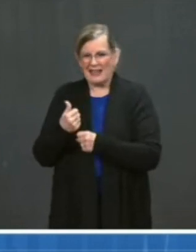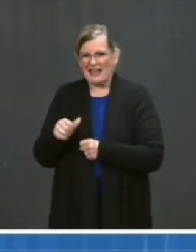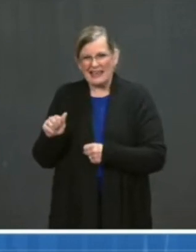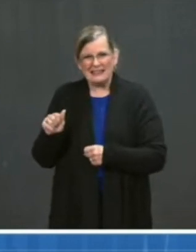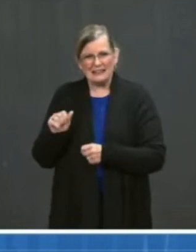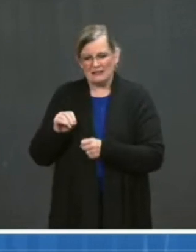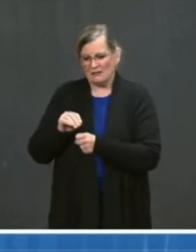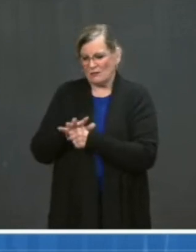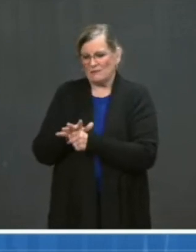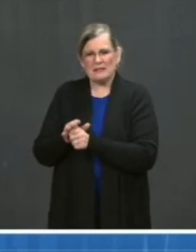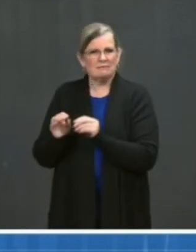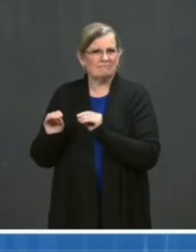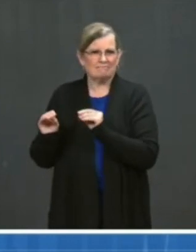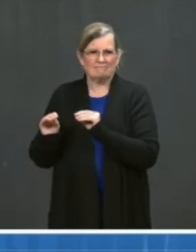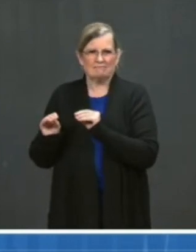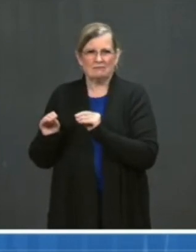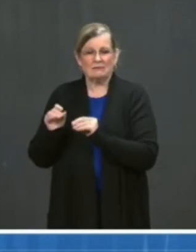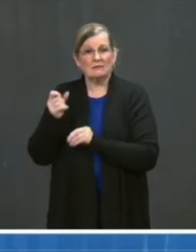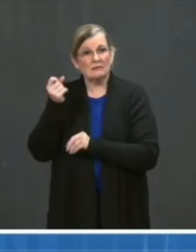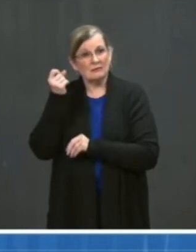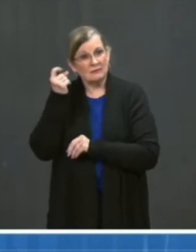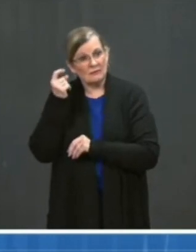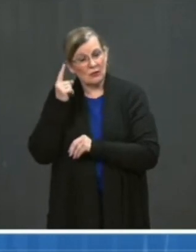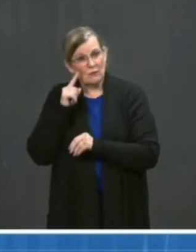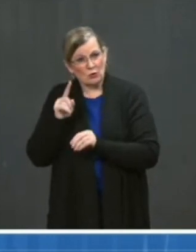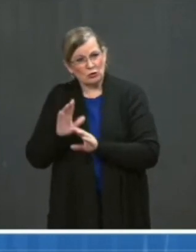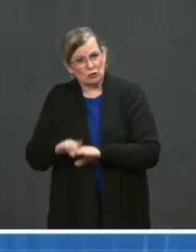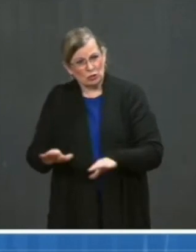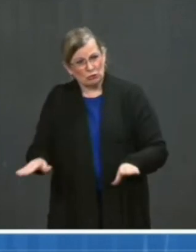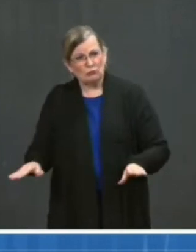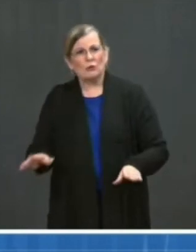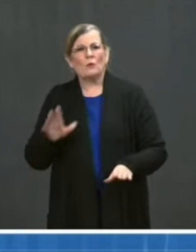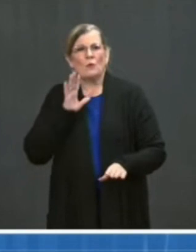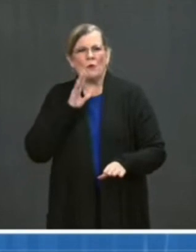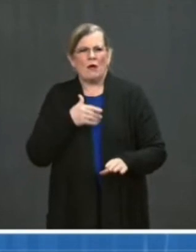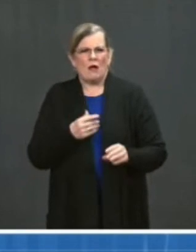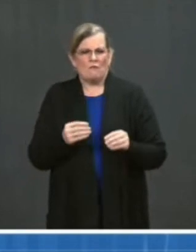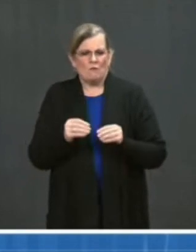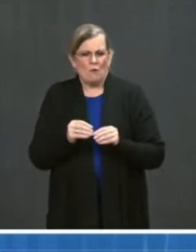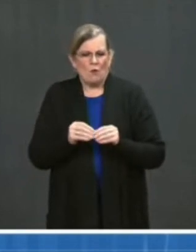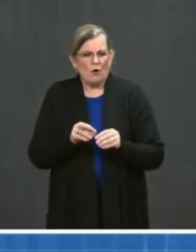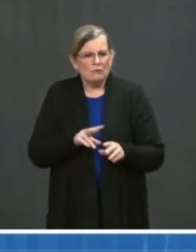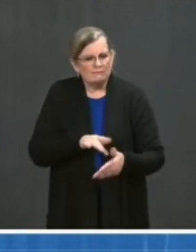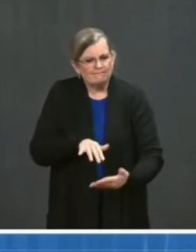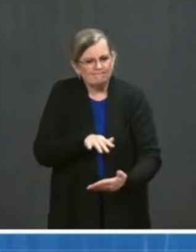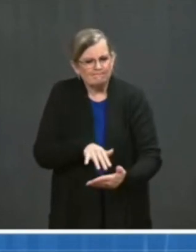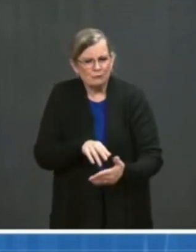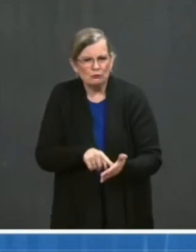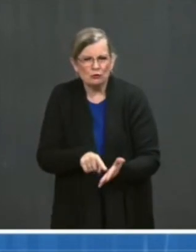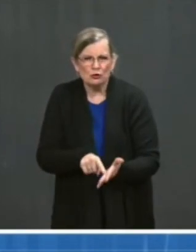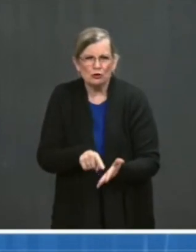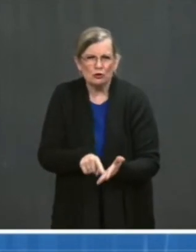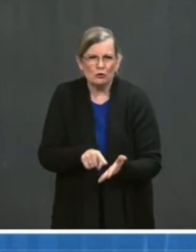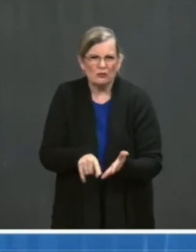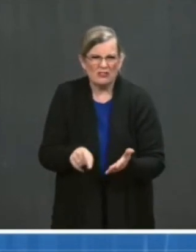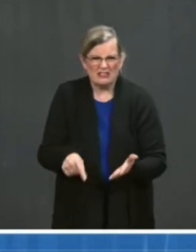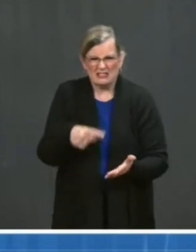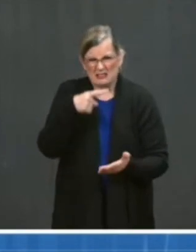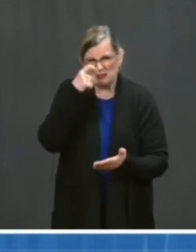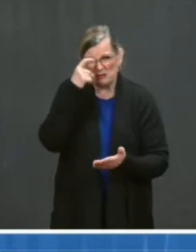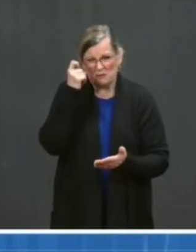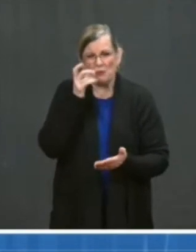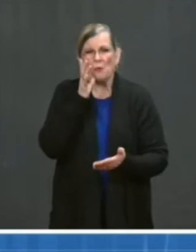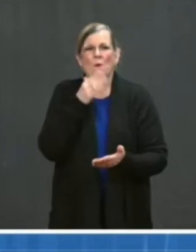And by the end of this year, we should have enough information to be able to safely vaccinate children of virtually